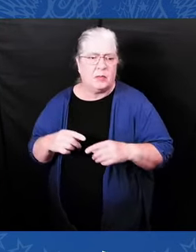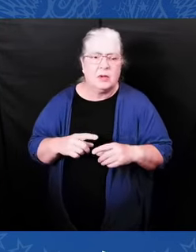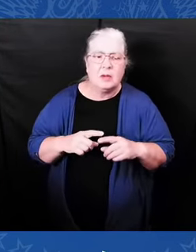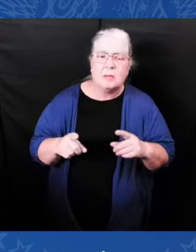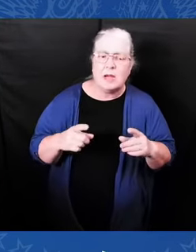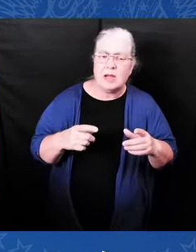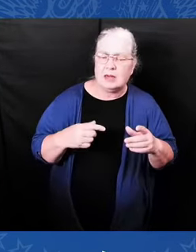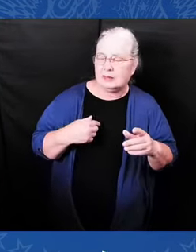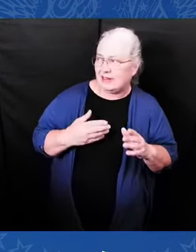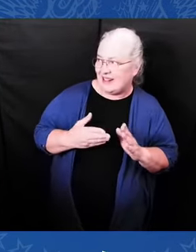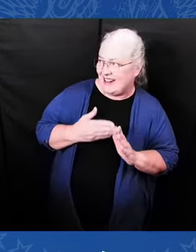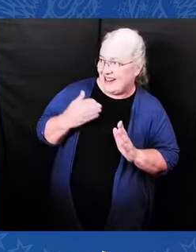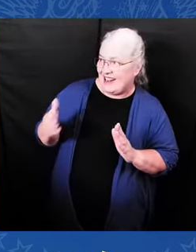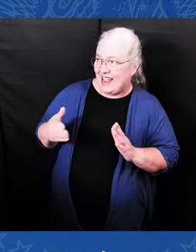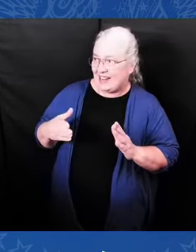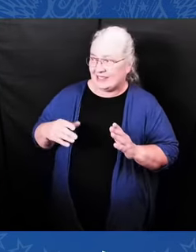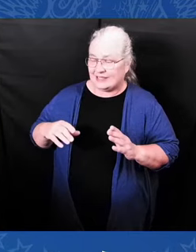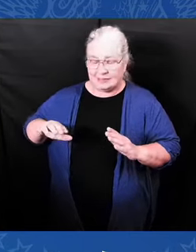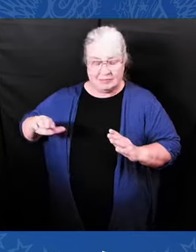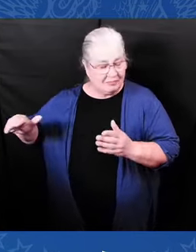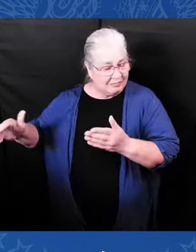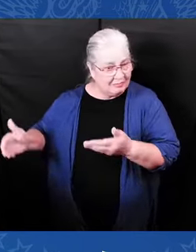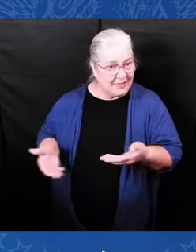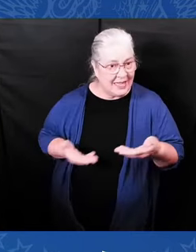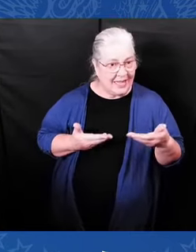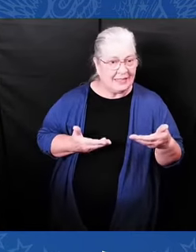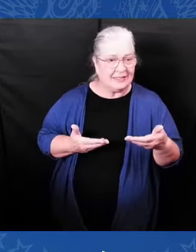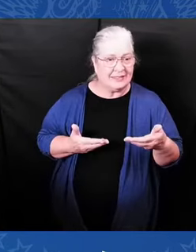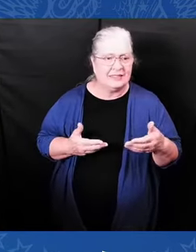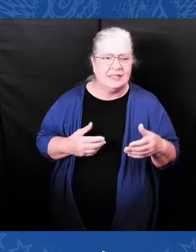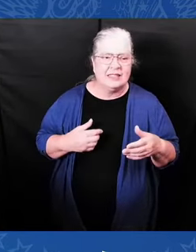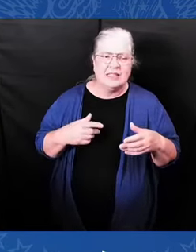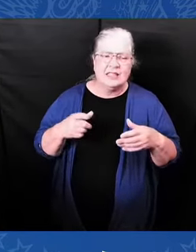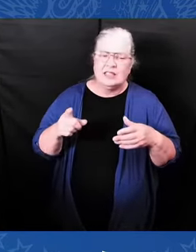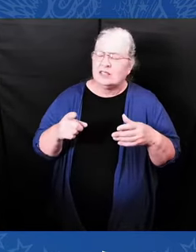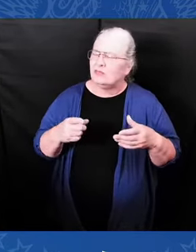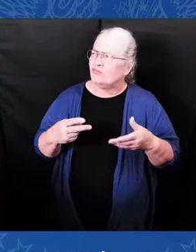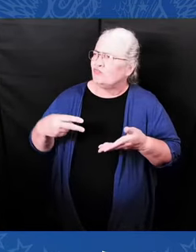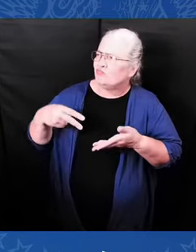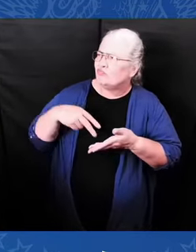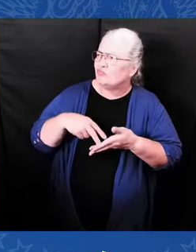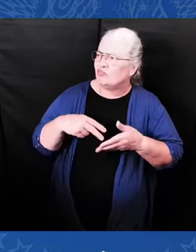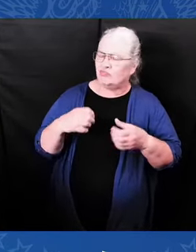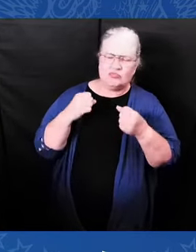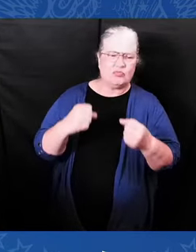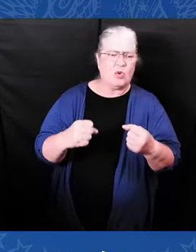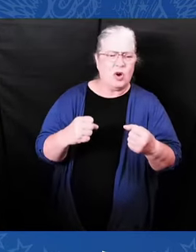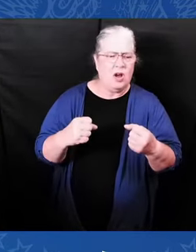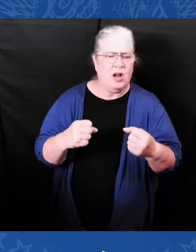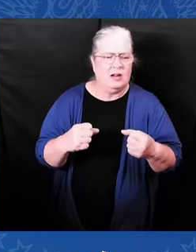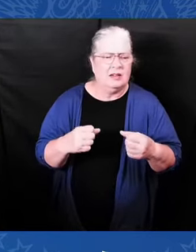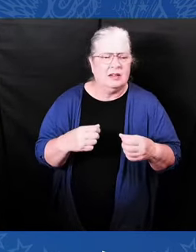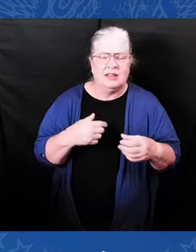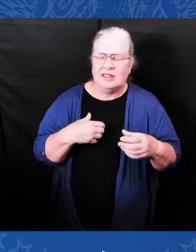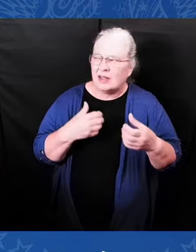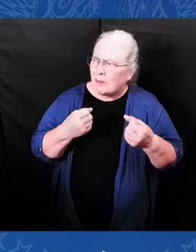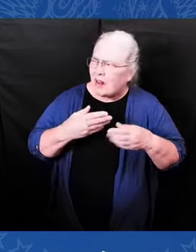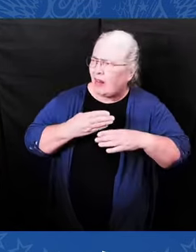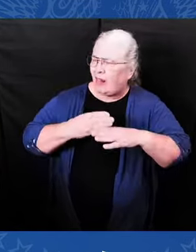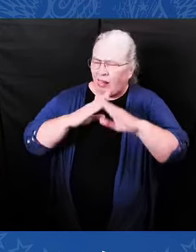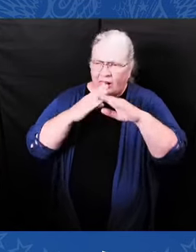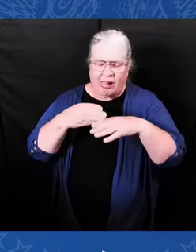face of adversity, overcoming every obstacle that stands in her way. Her accomplishments